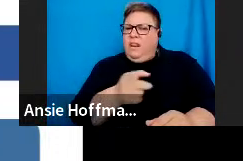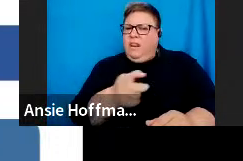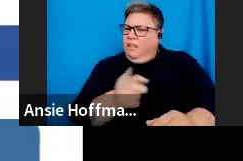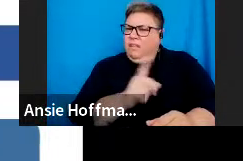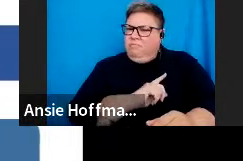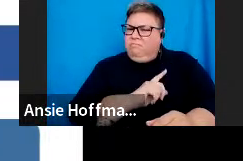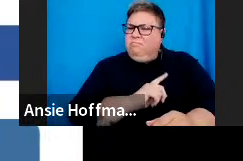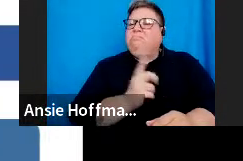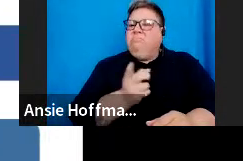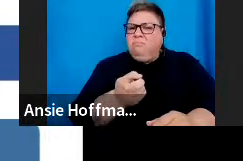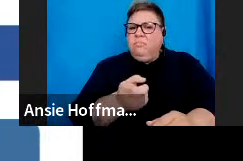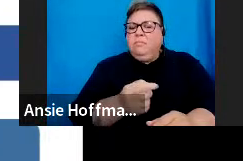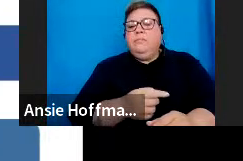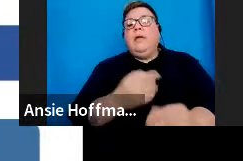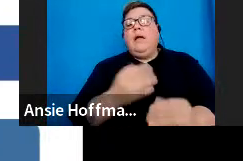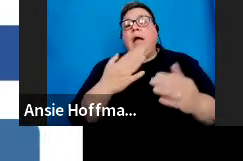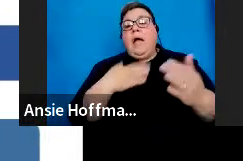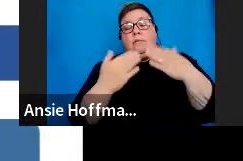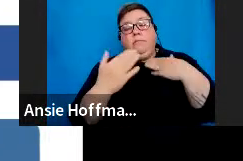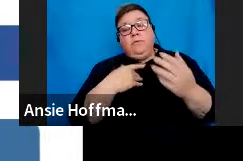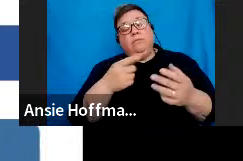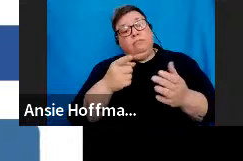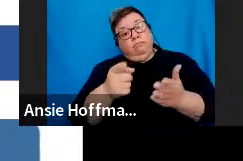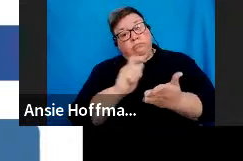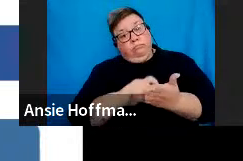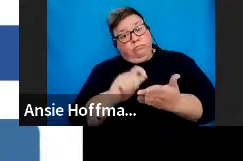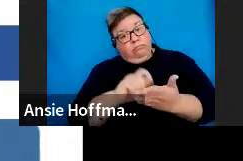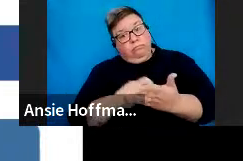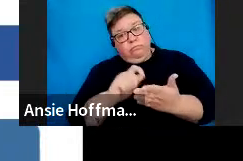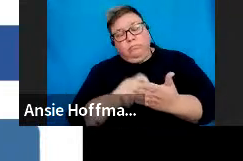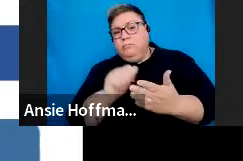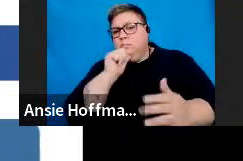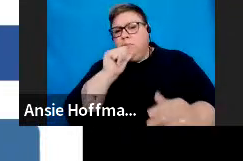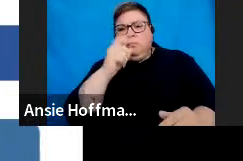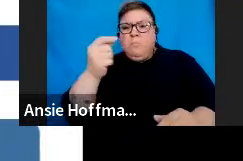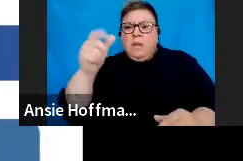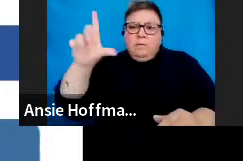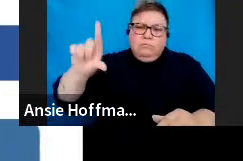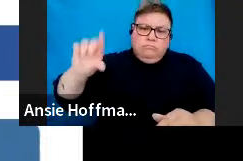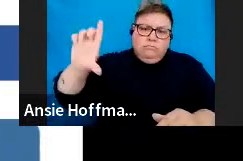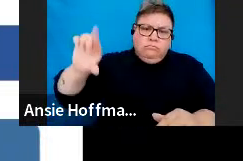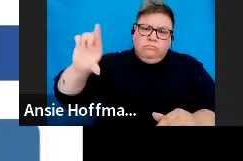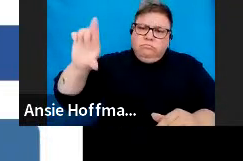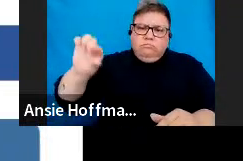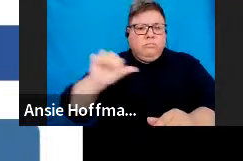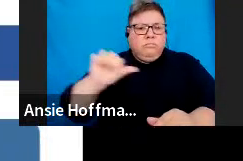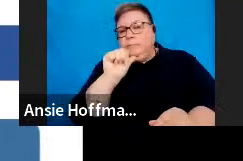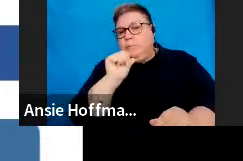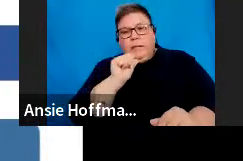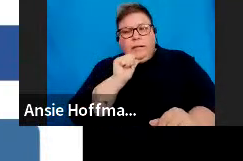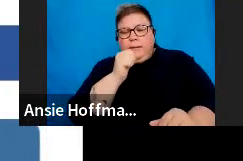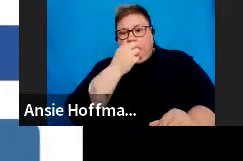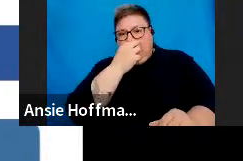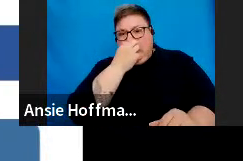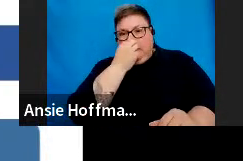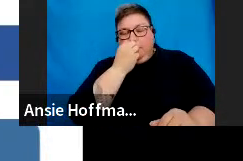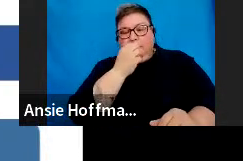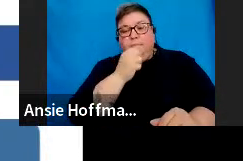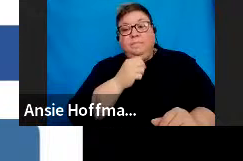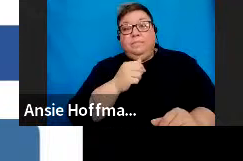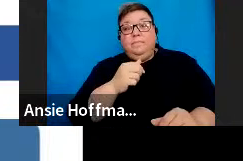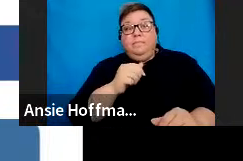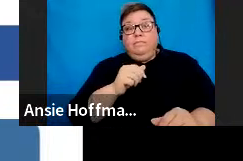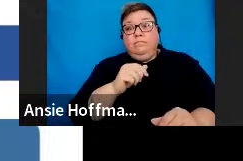administrators to apply for a tax directive irrespective of the lump sum amount. So, the lump sum benefits submitted by